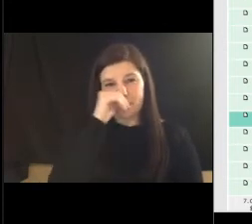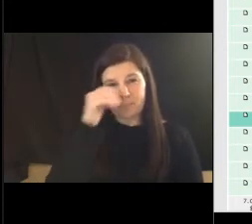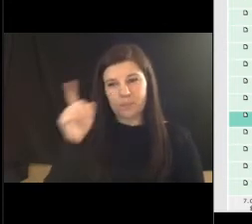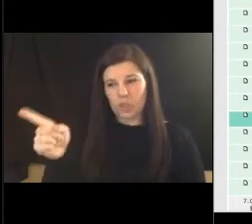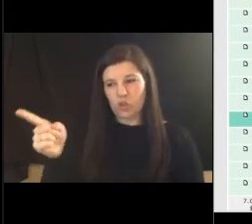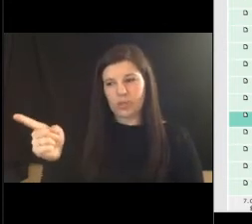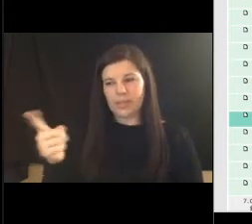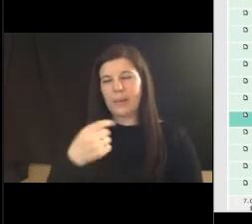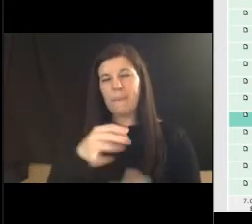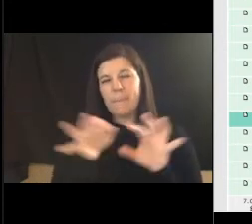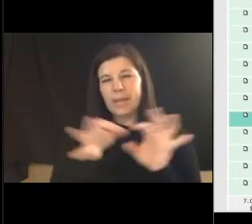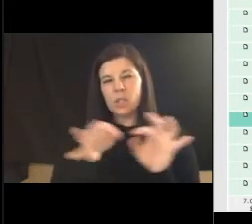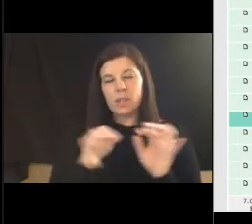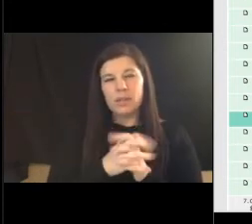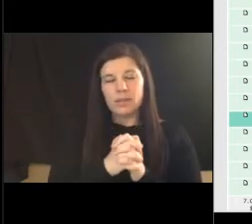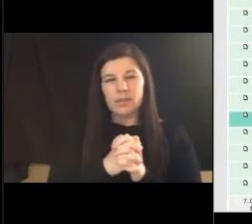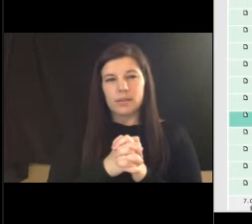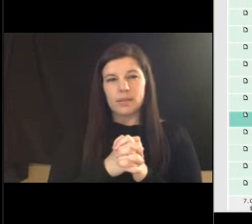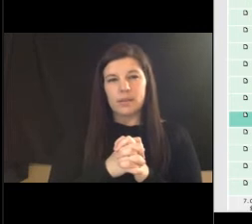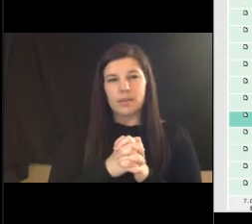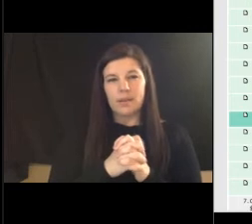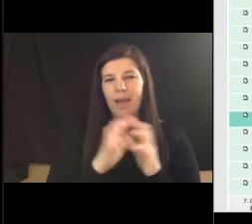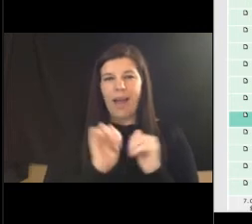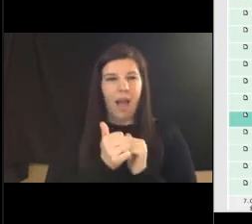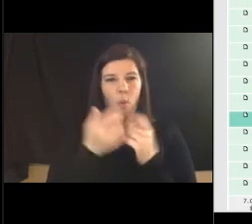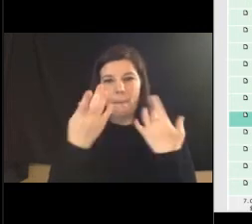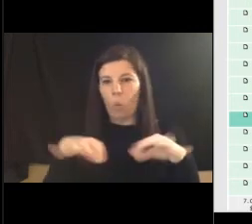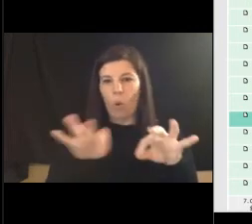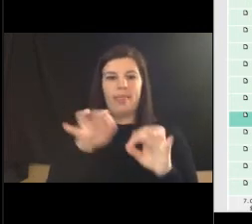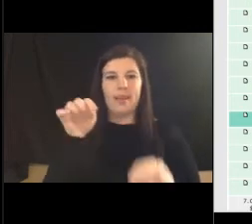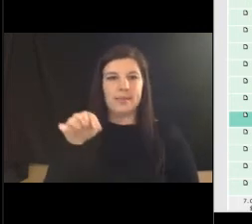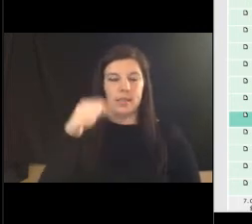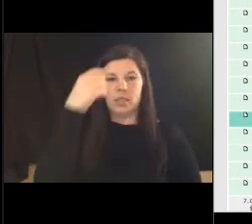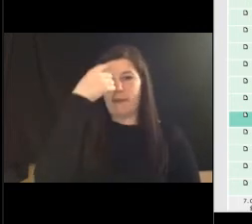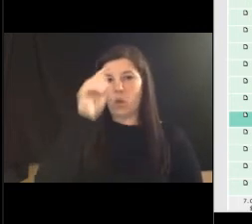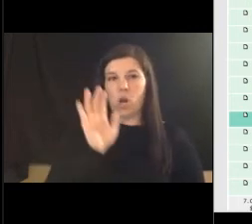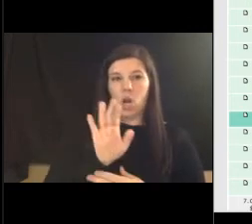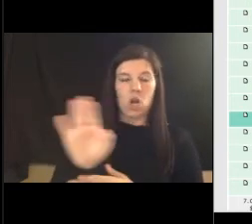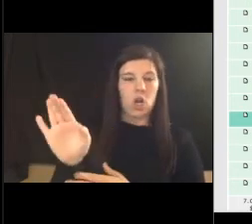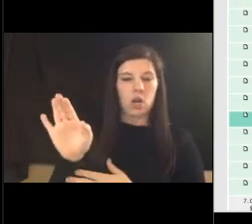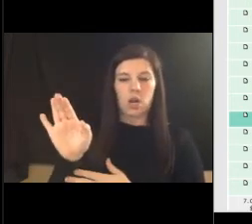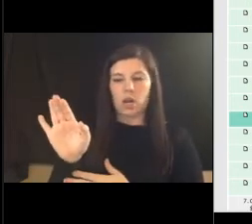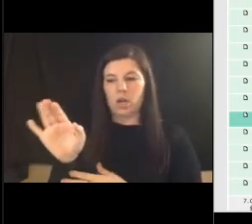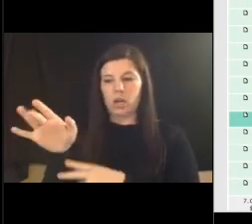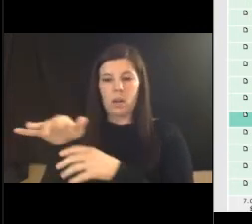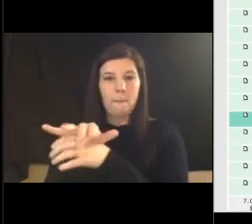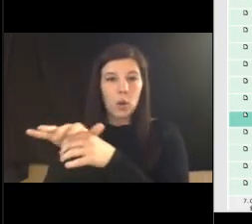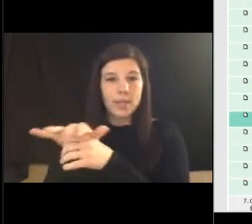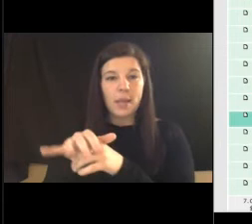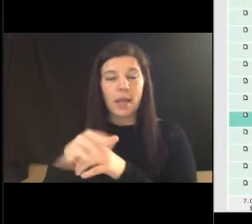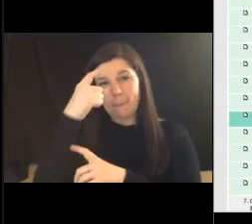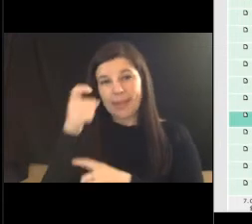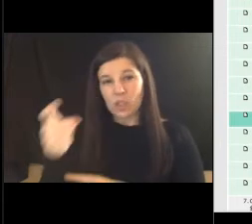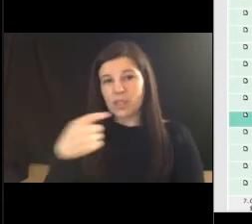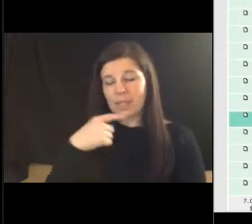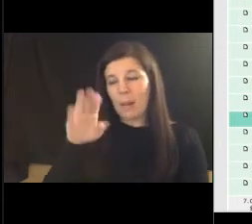this up and she was saying like how pivotal this could be for her municipality and other municipalities because she didn't mention that boca was